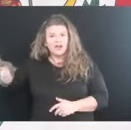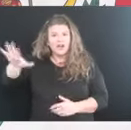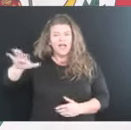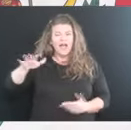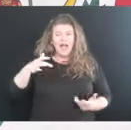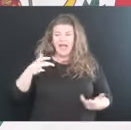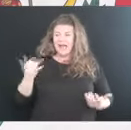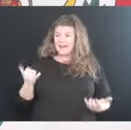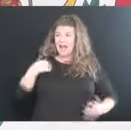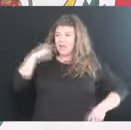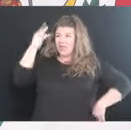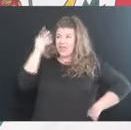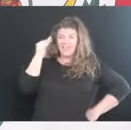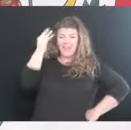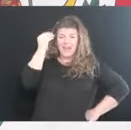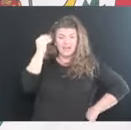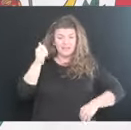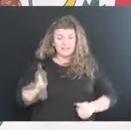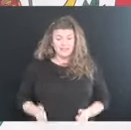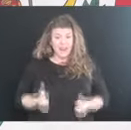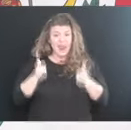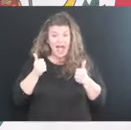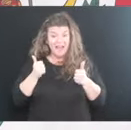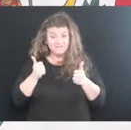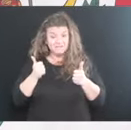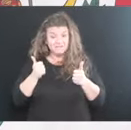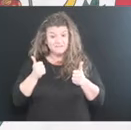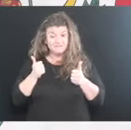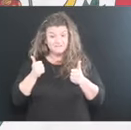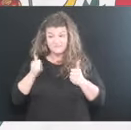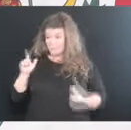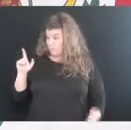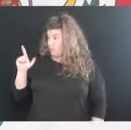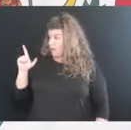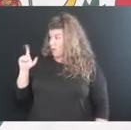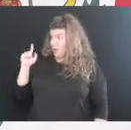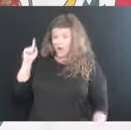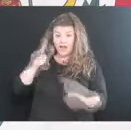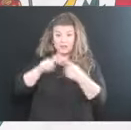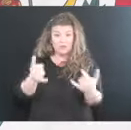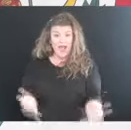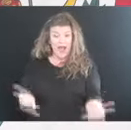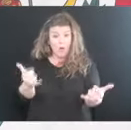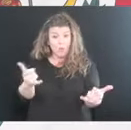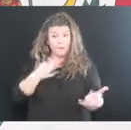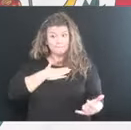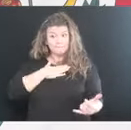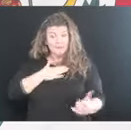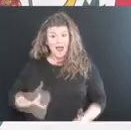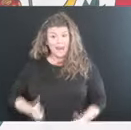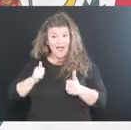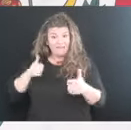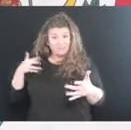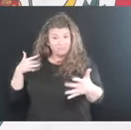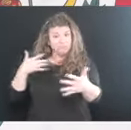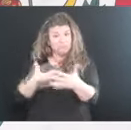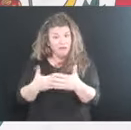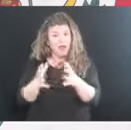the life that I've lived since 21 is unbelievable.